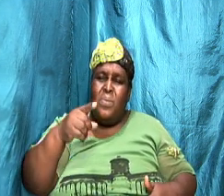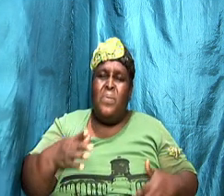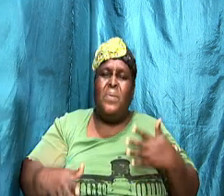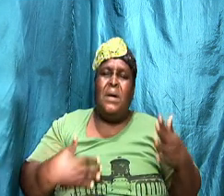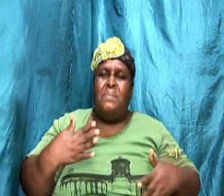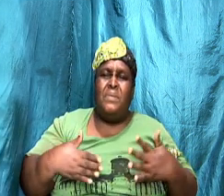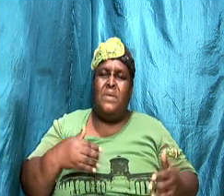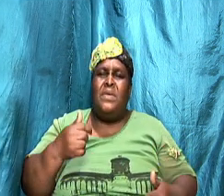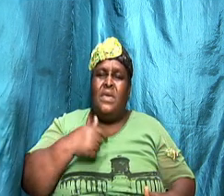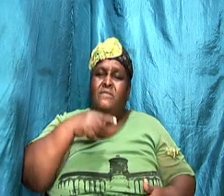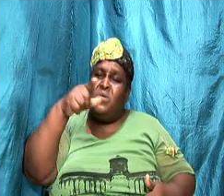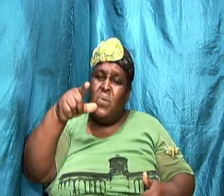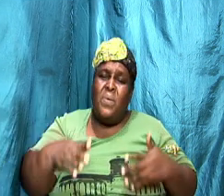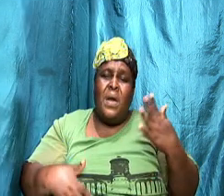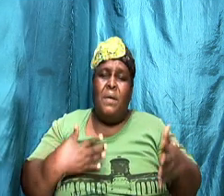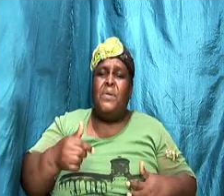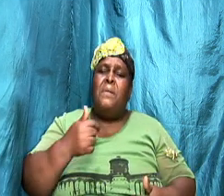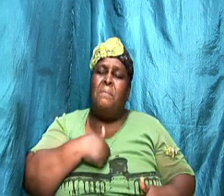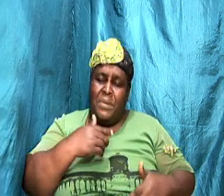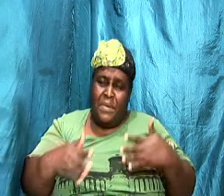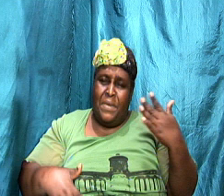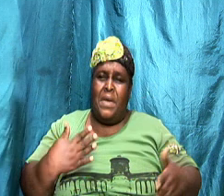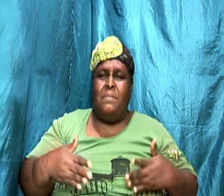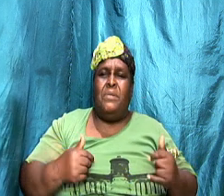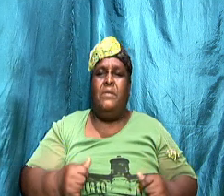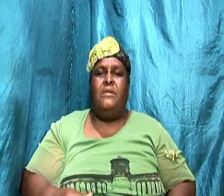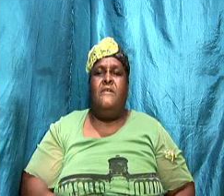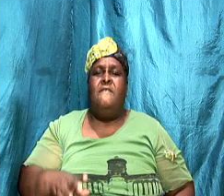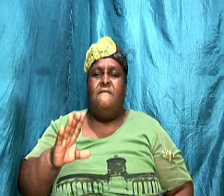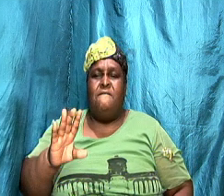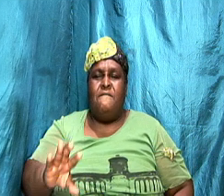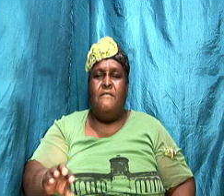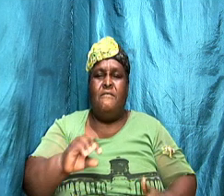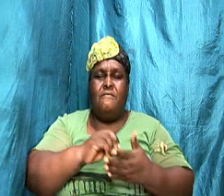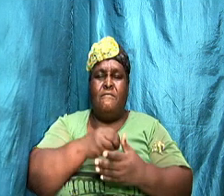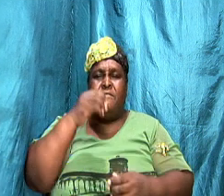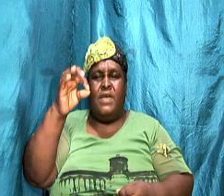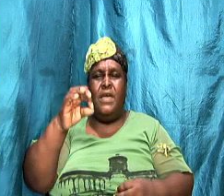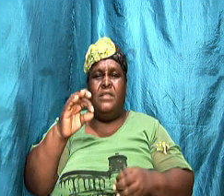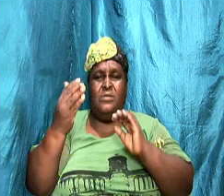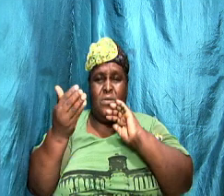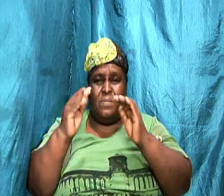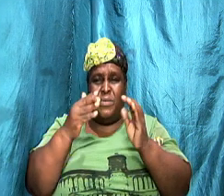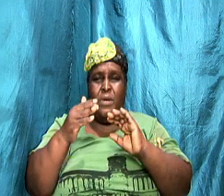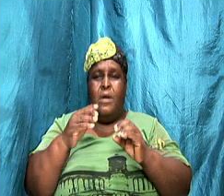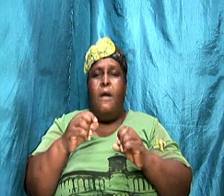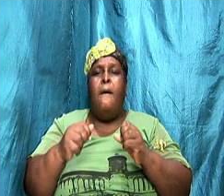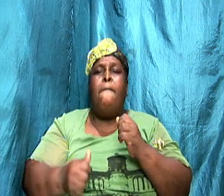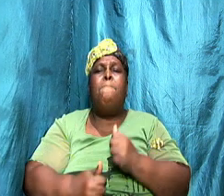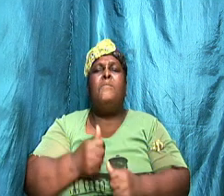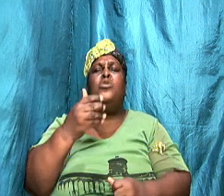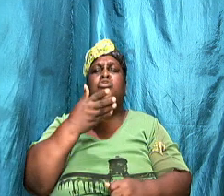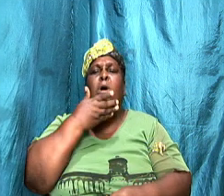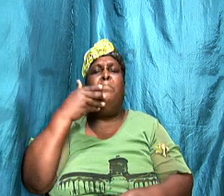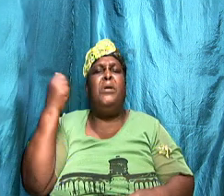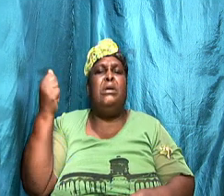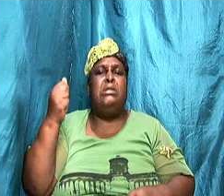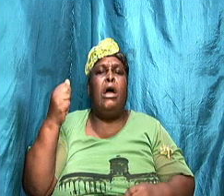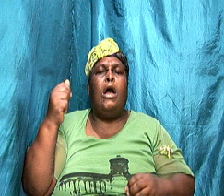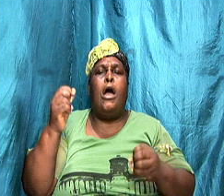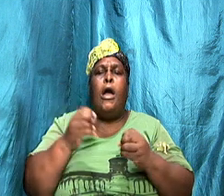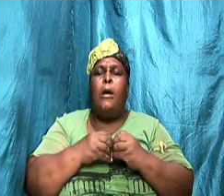happy finding a compromise is much better for your relationship